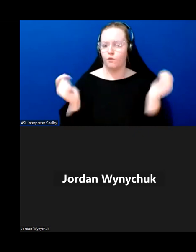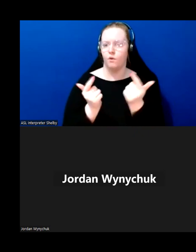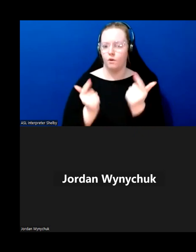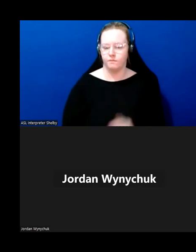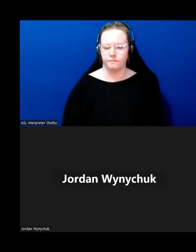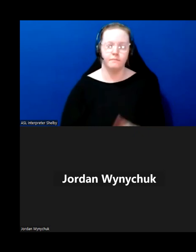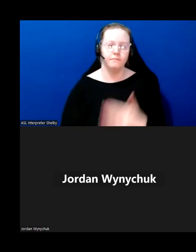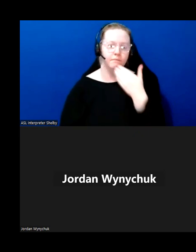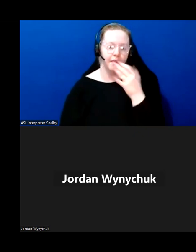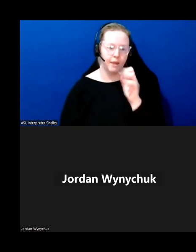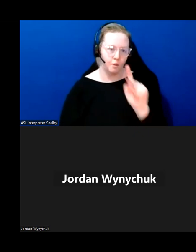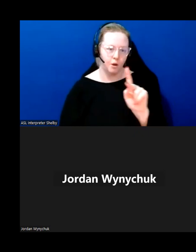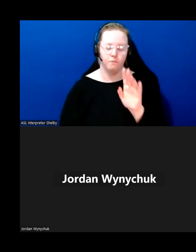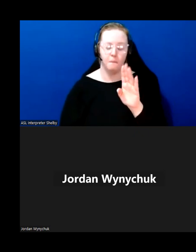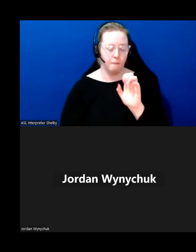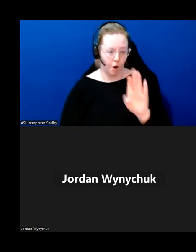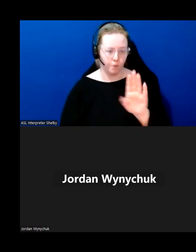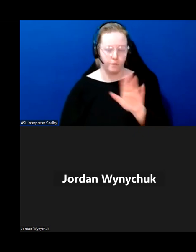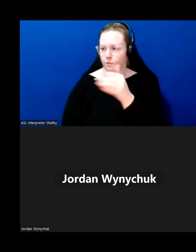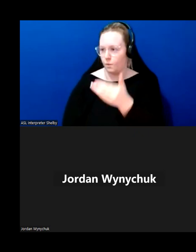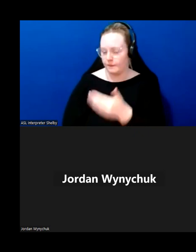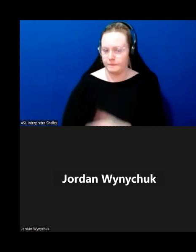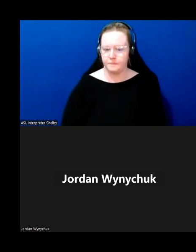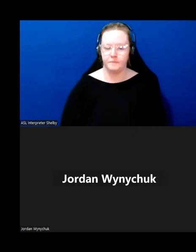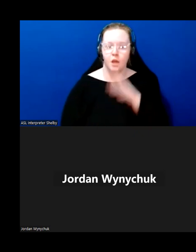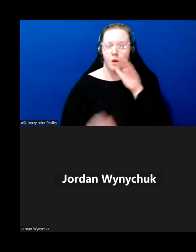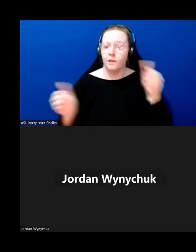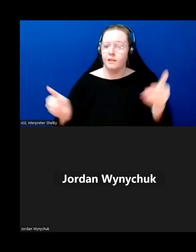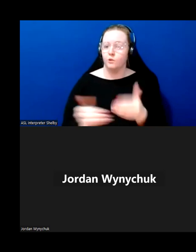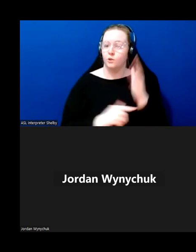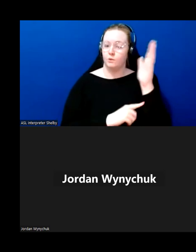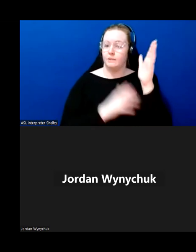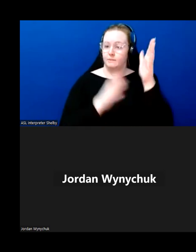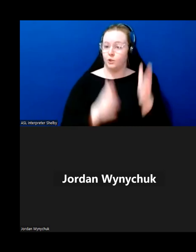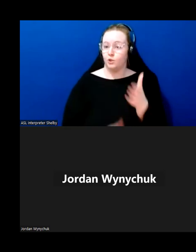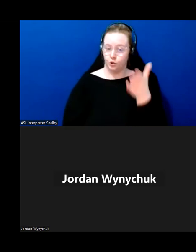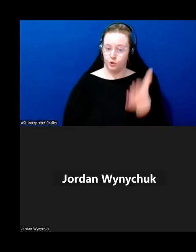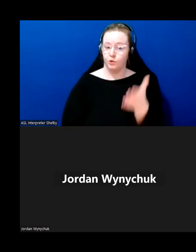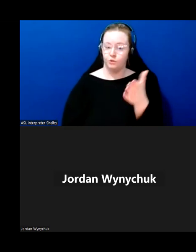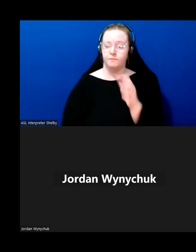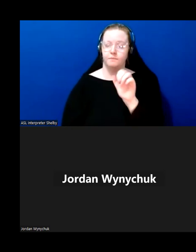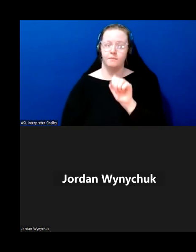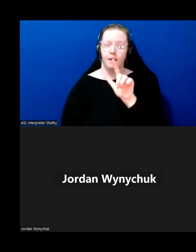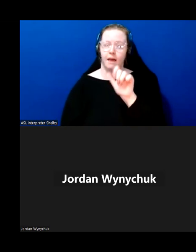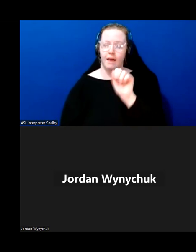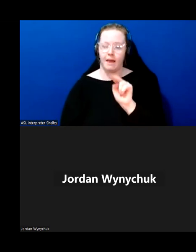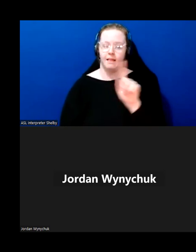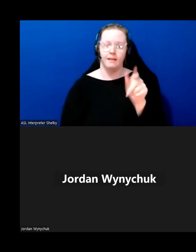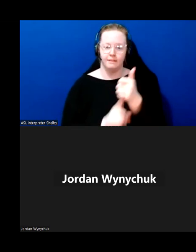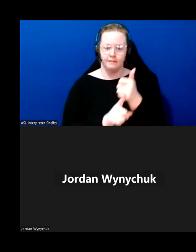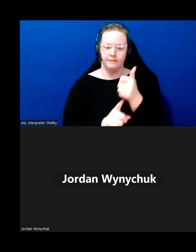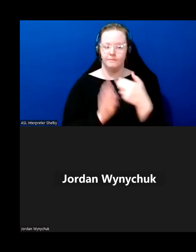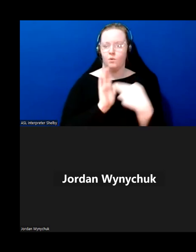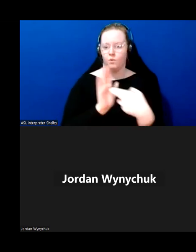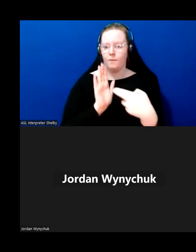for welcome i'd like to introduce our guest speaker alan mcdicker is a lifeline representative for